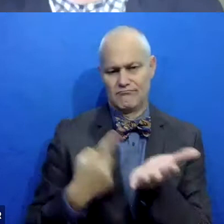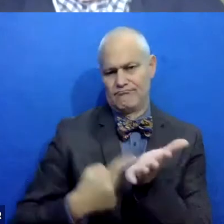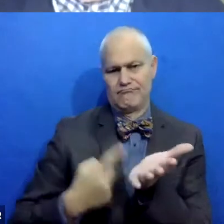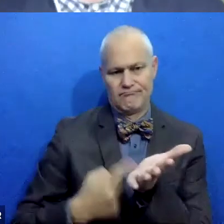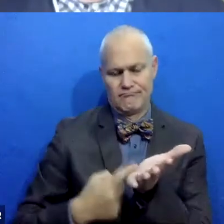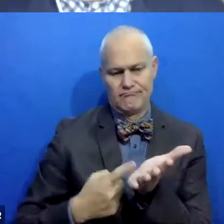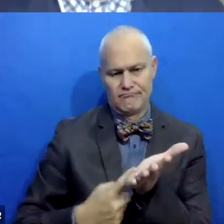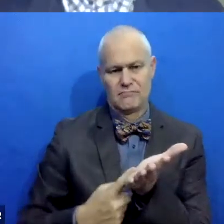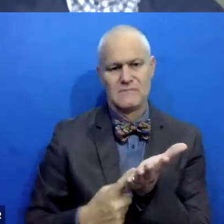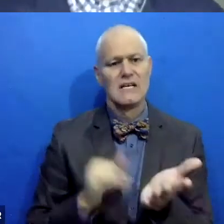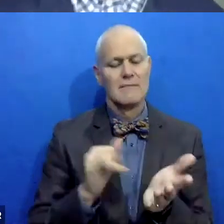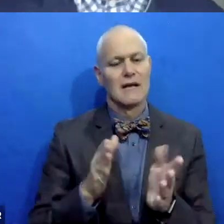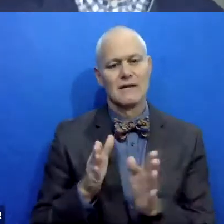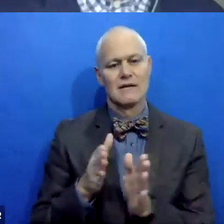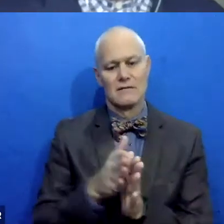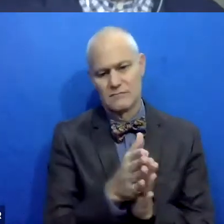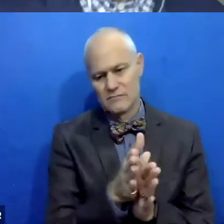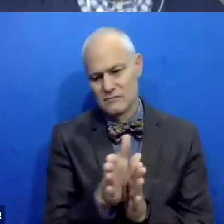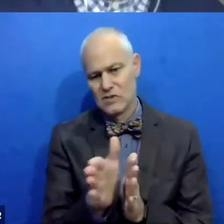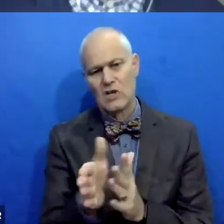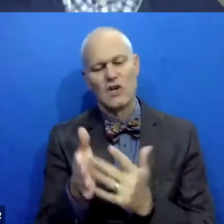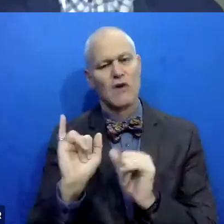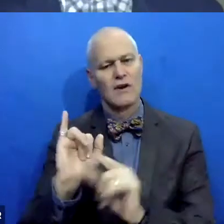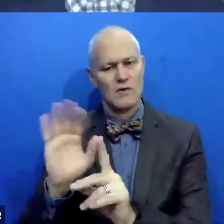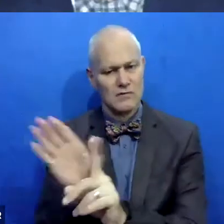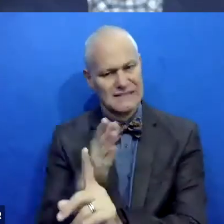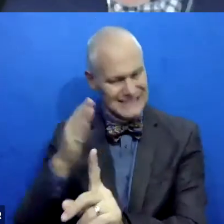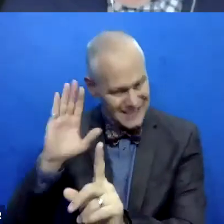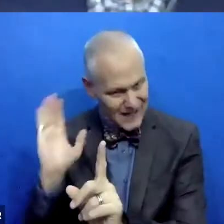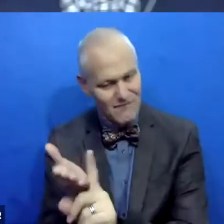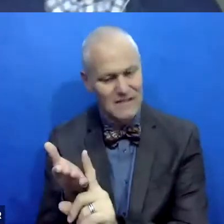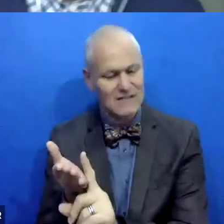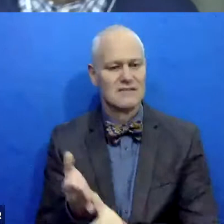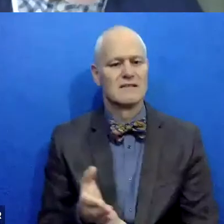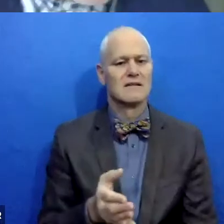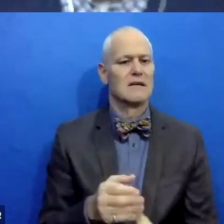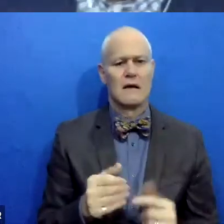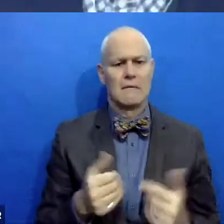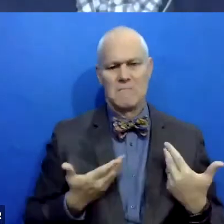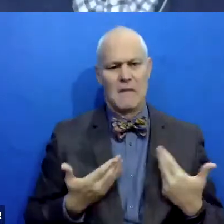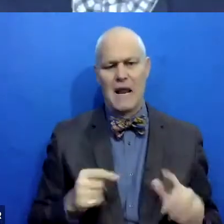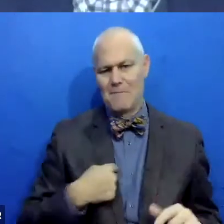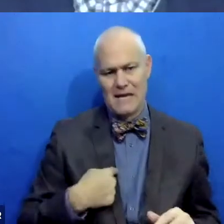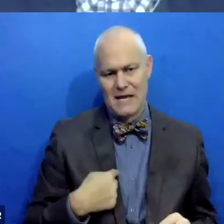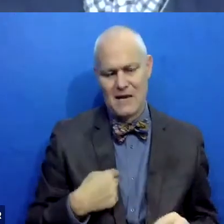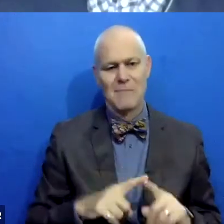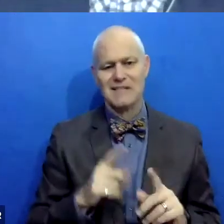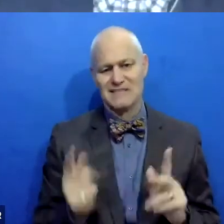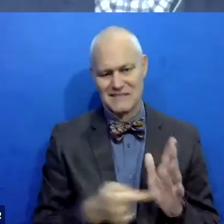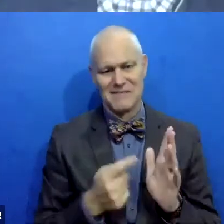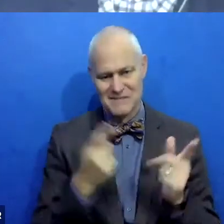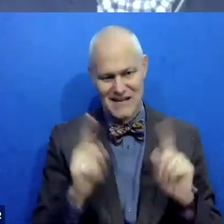sometimes that can drift into trying to convince a person. Uh, I, I would never do that, but I know other people who do sometimes.